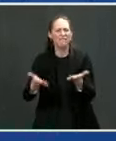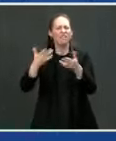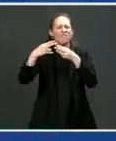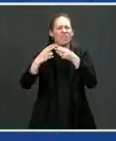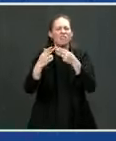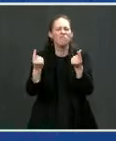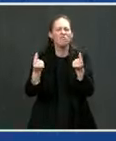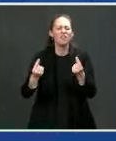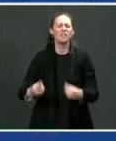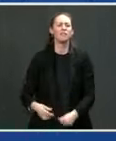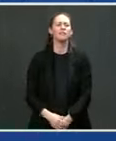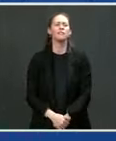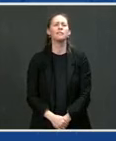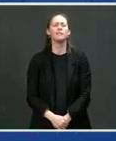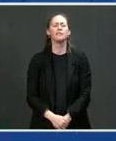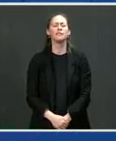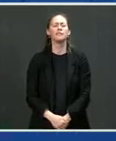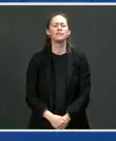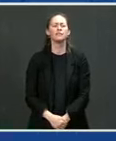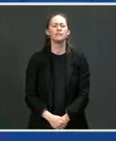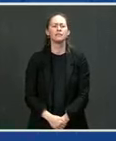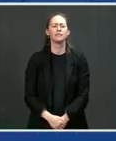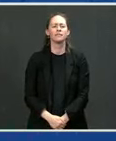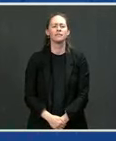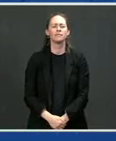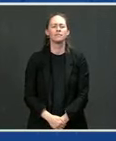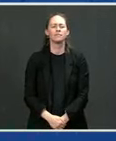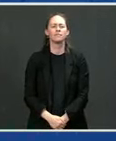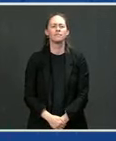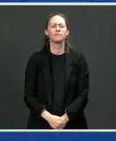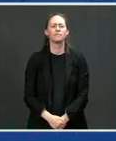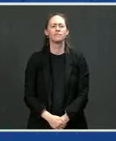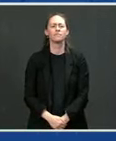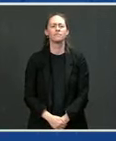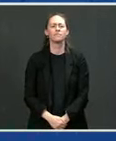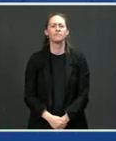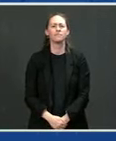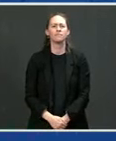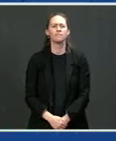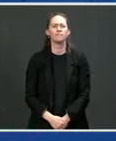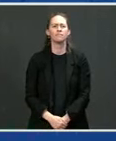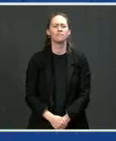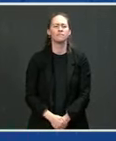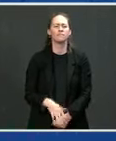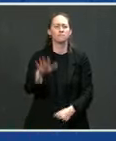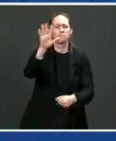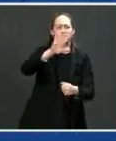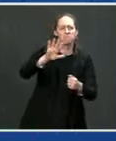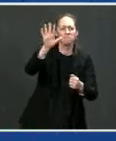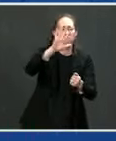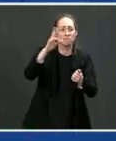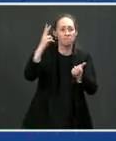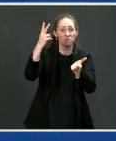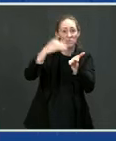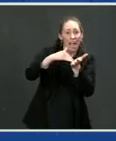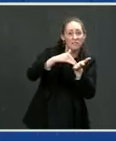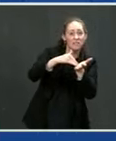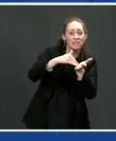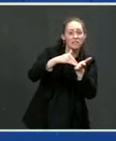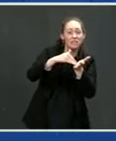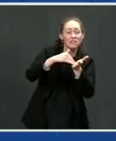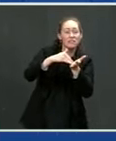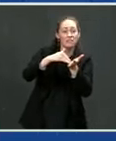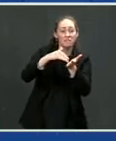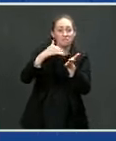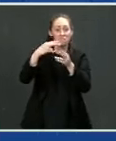Um, roughly about 2,000 pounds? About 2,000 pounds. All right. That's it. That's